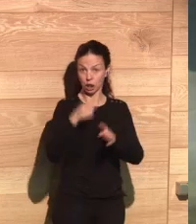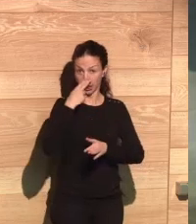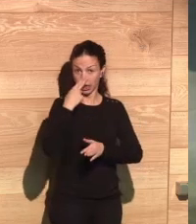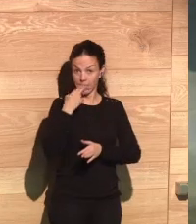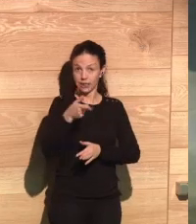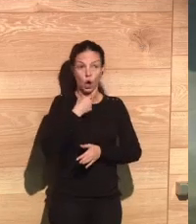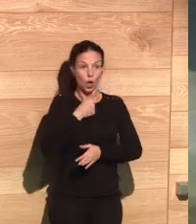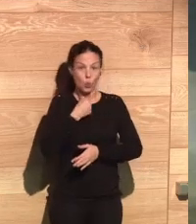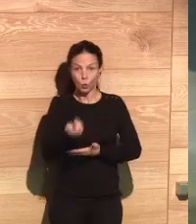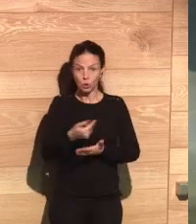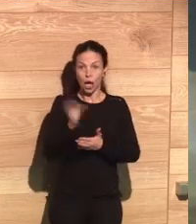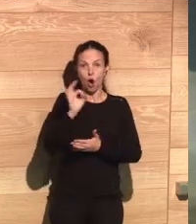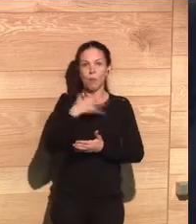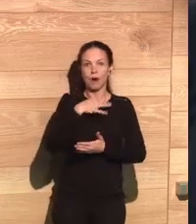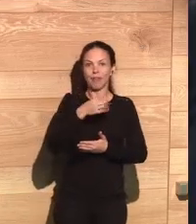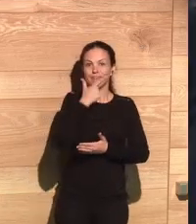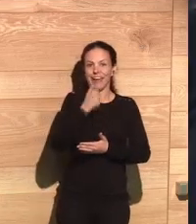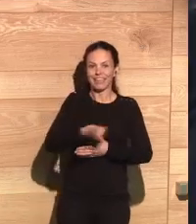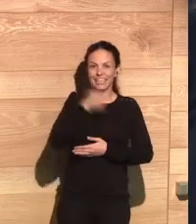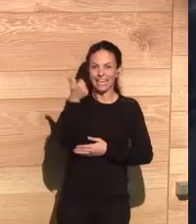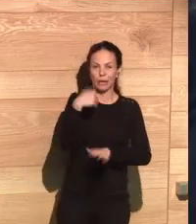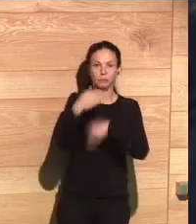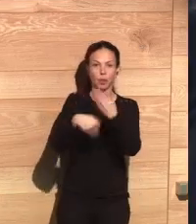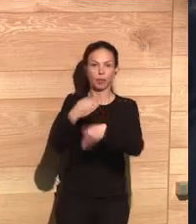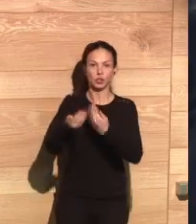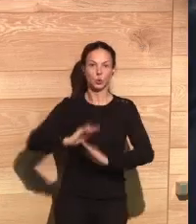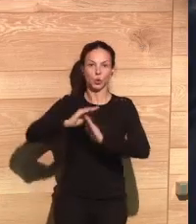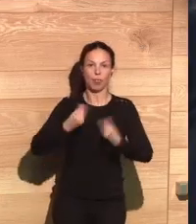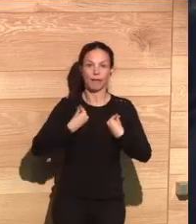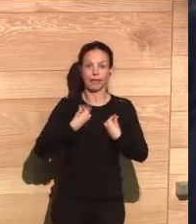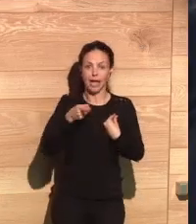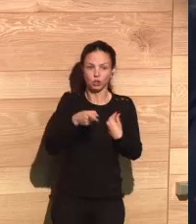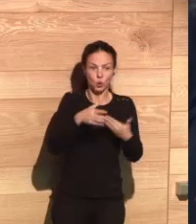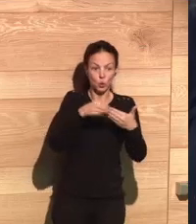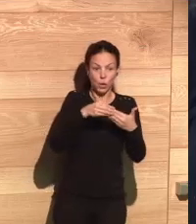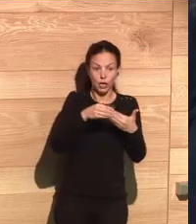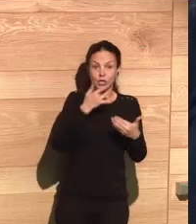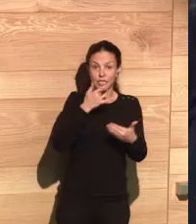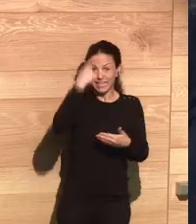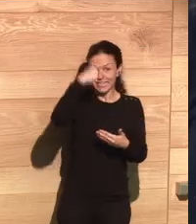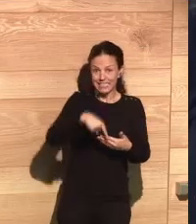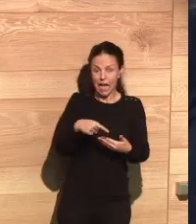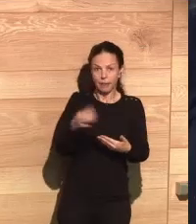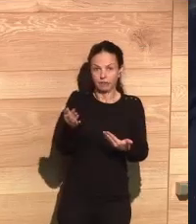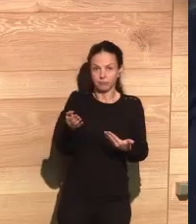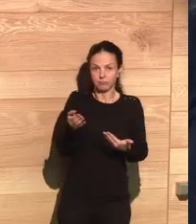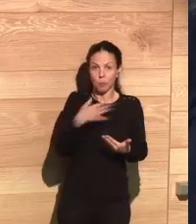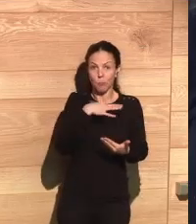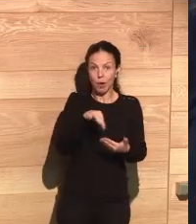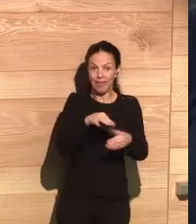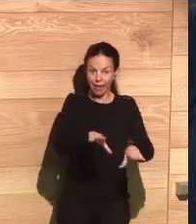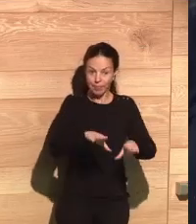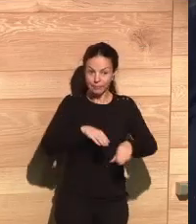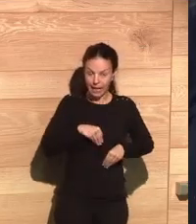connected to the interests that they're looking for, or this can ease the way to finding what they're looking for.